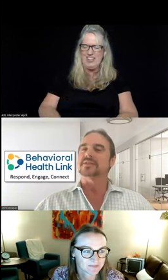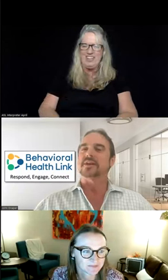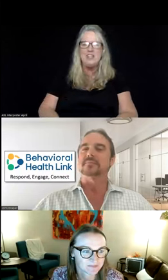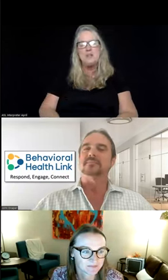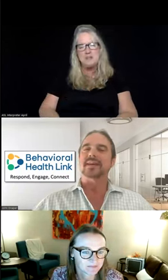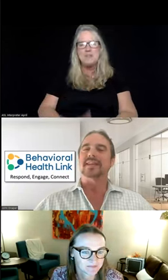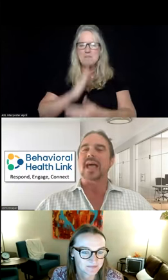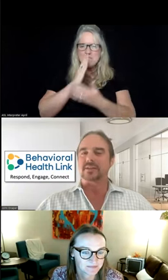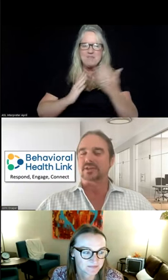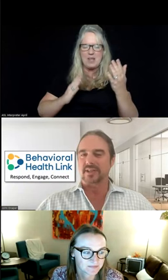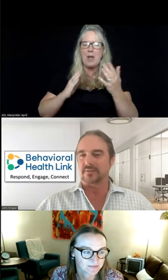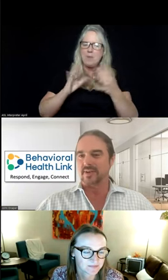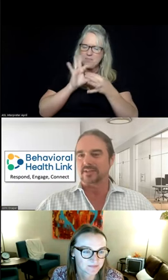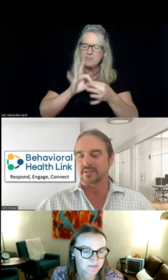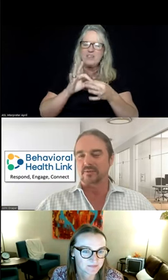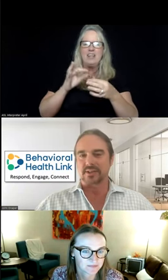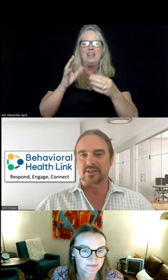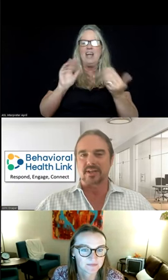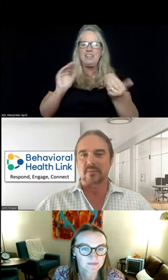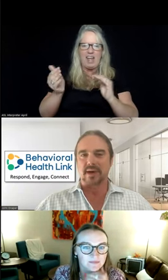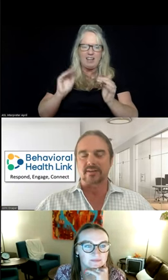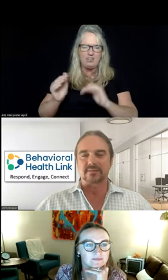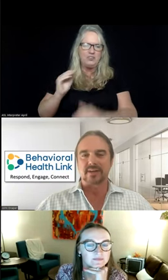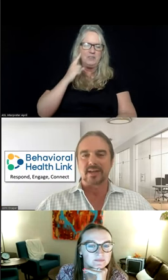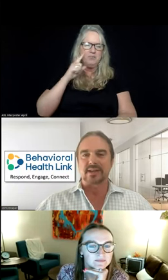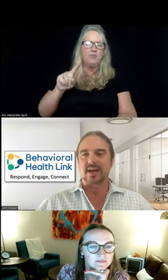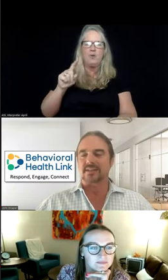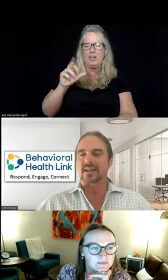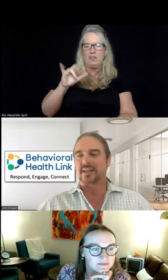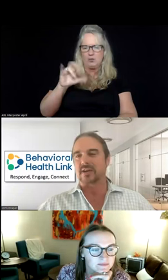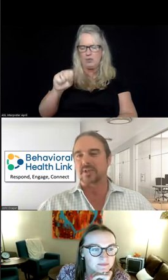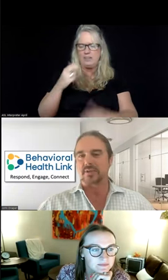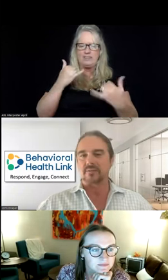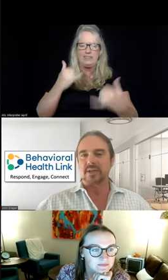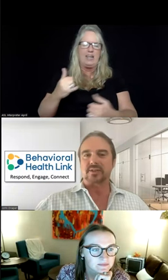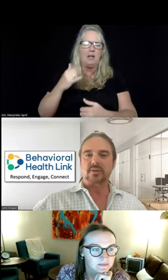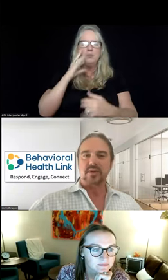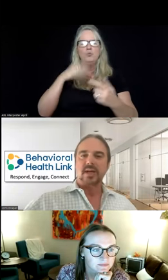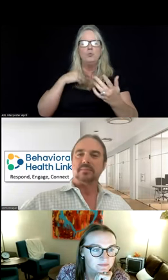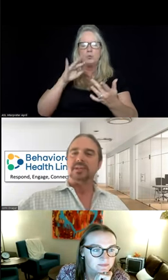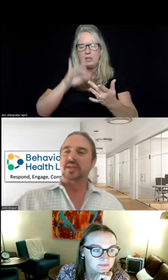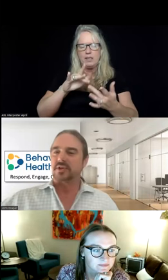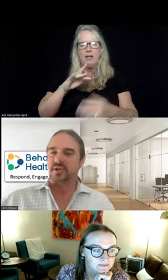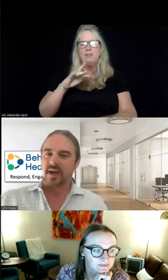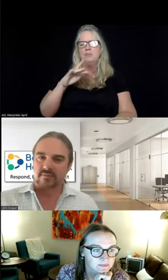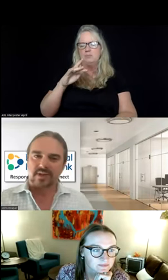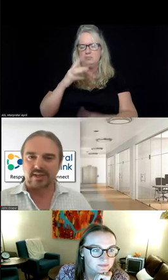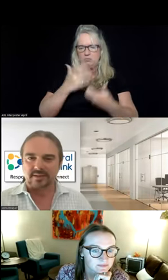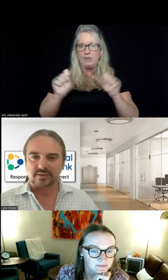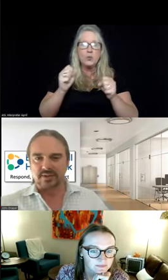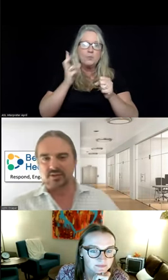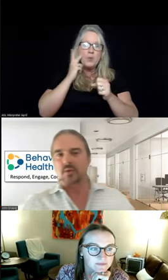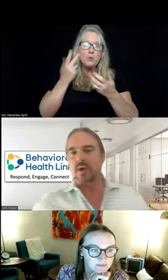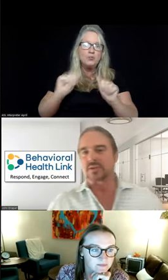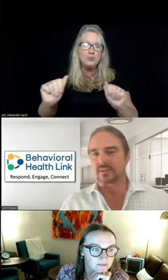relevance, some analogy anyway, to the Crisis Now model of contact, outreach, and rescue. But let's give it a shot if we